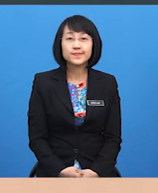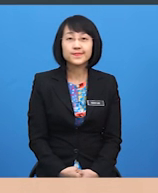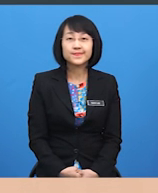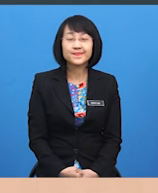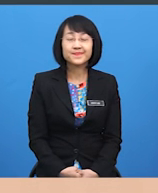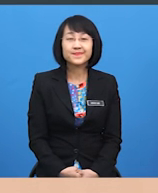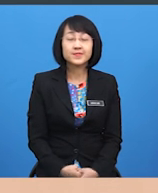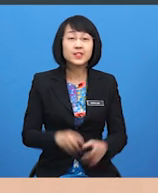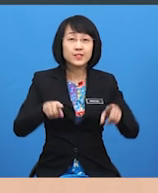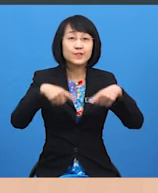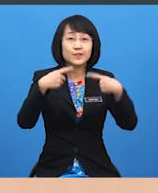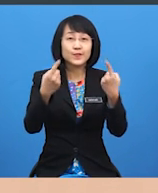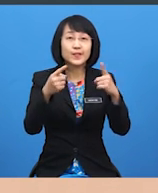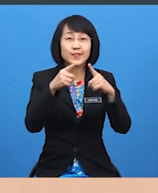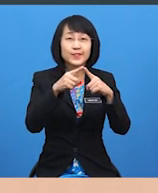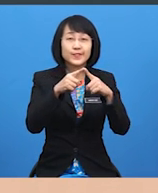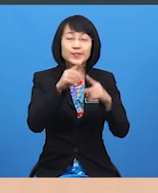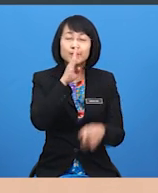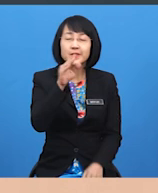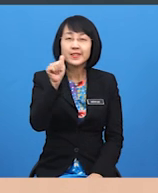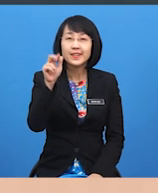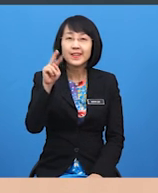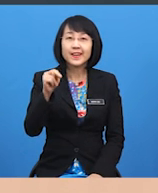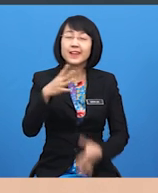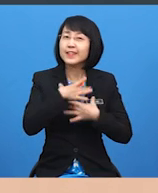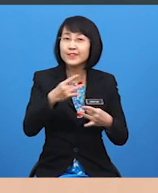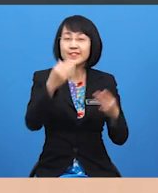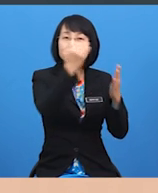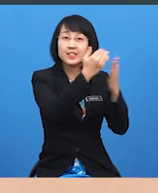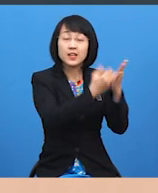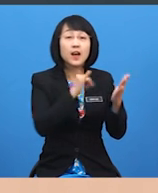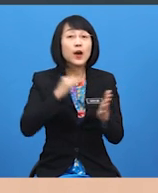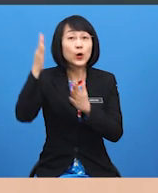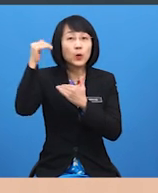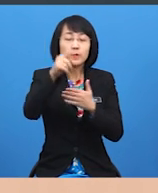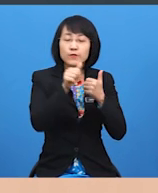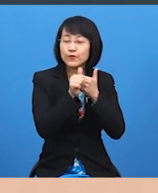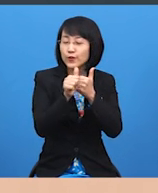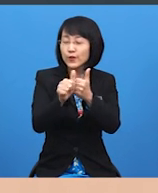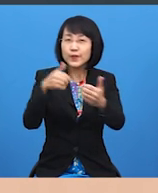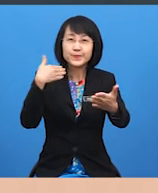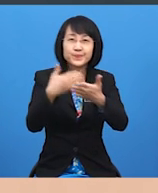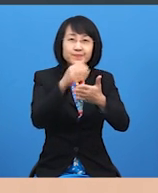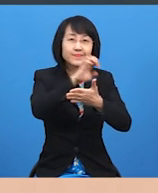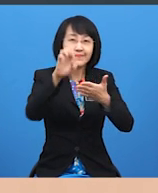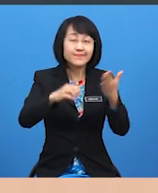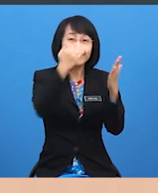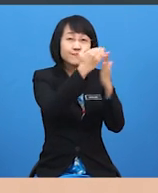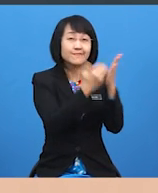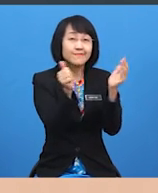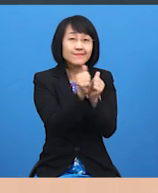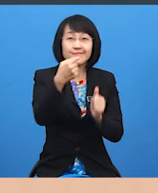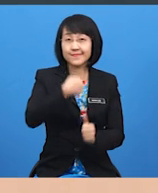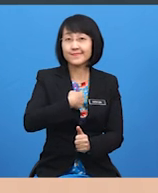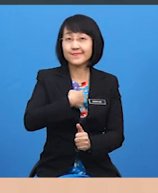It's going to be an interesting lesson, so I hope you stay tuned until the end of the lesson with me.